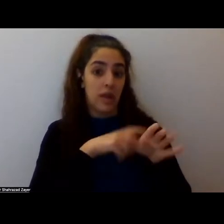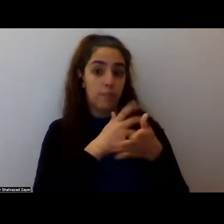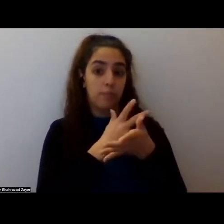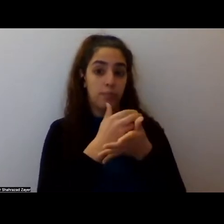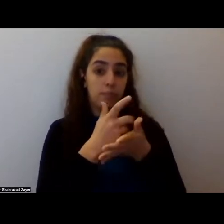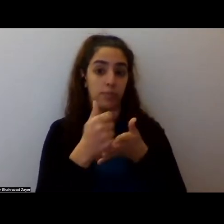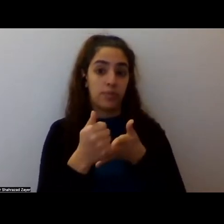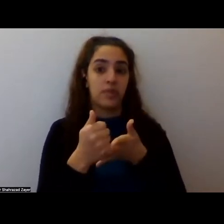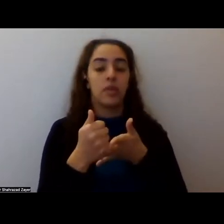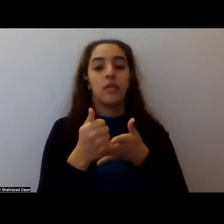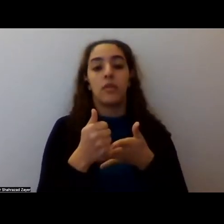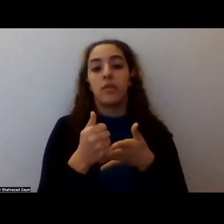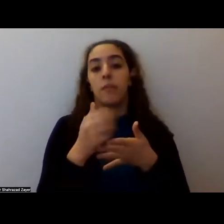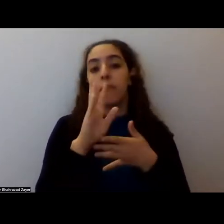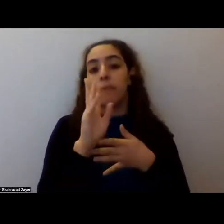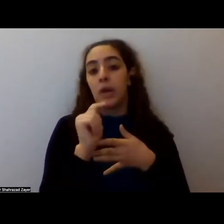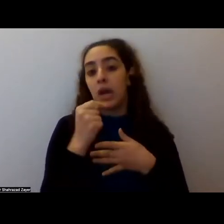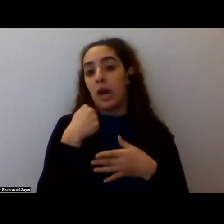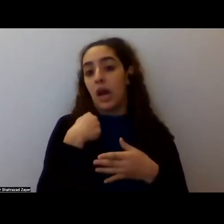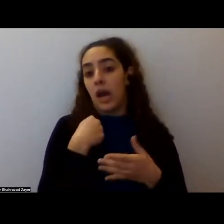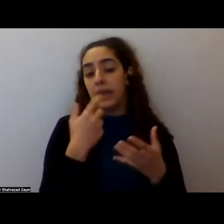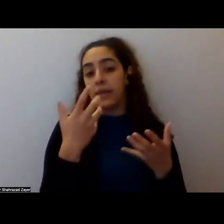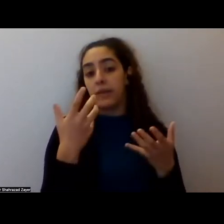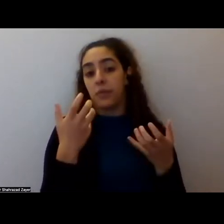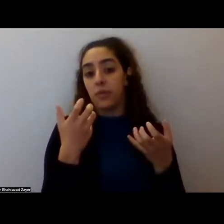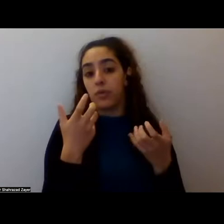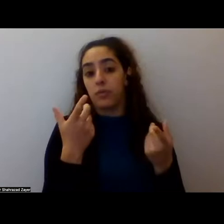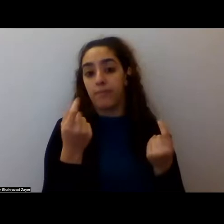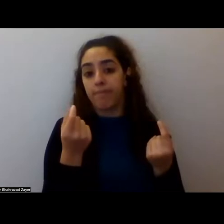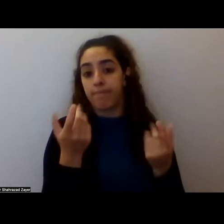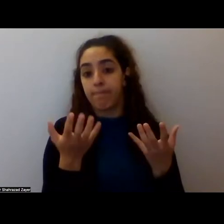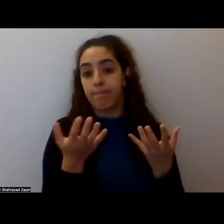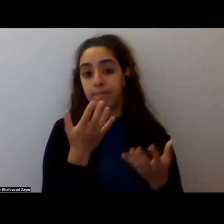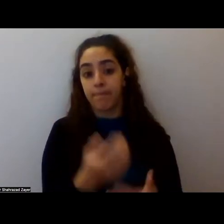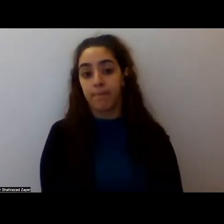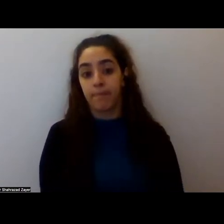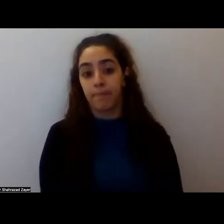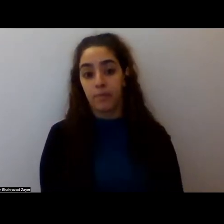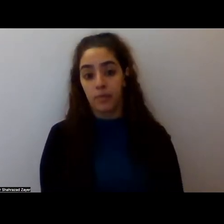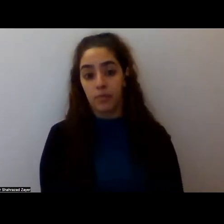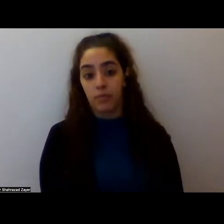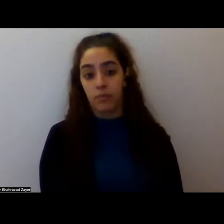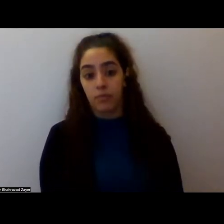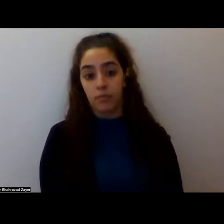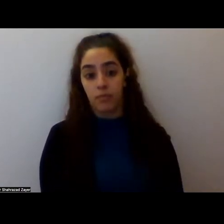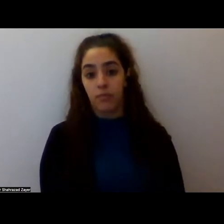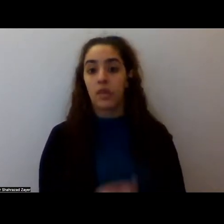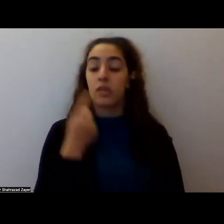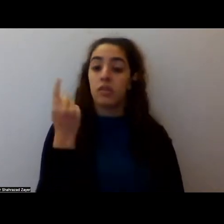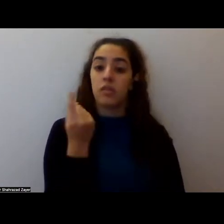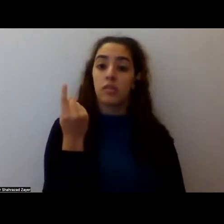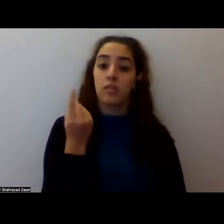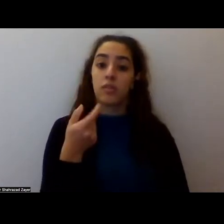Um, but I do want to, um, somebody had asked, uh, about